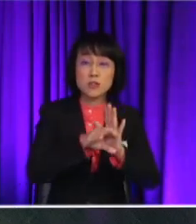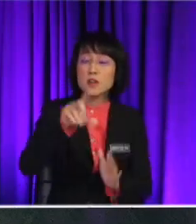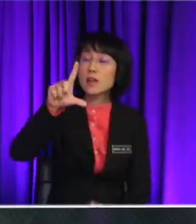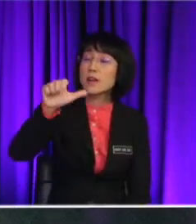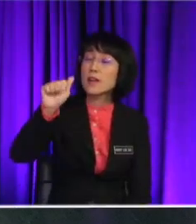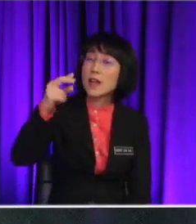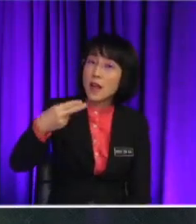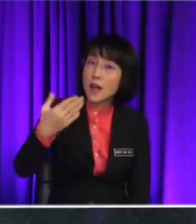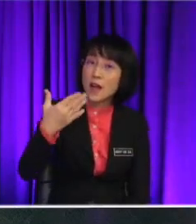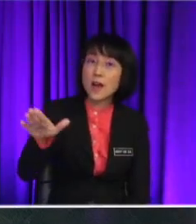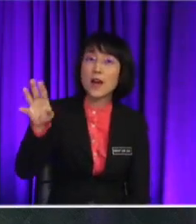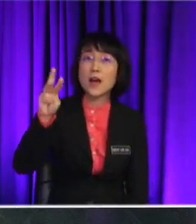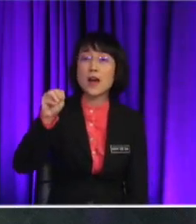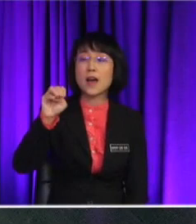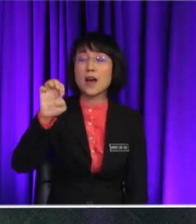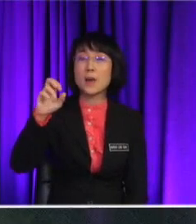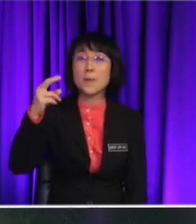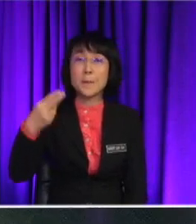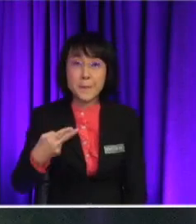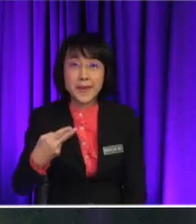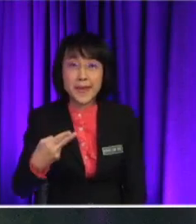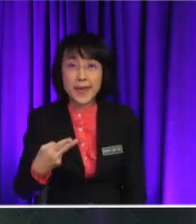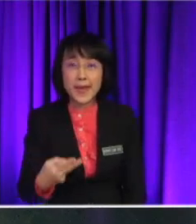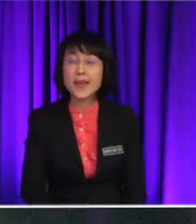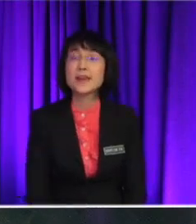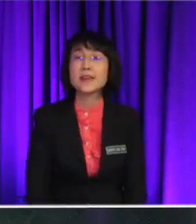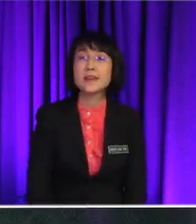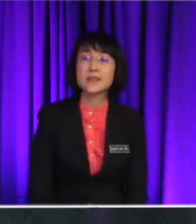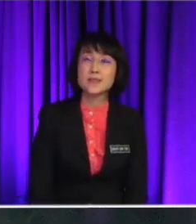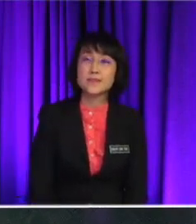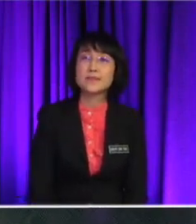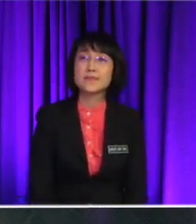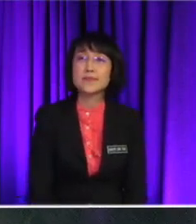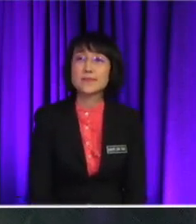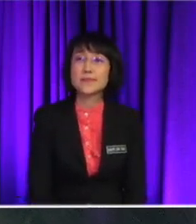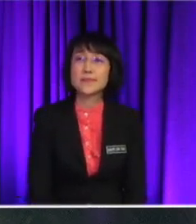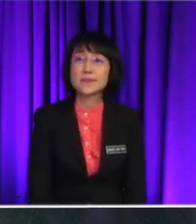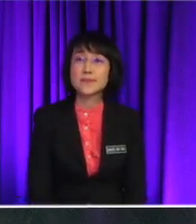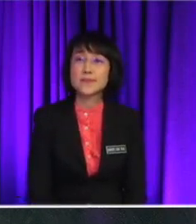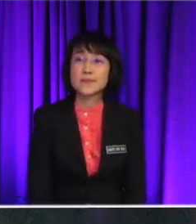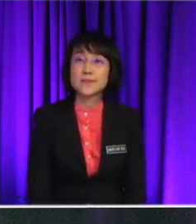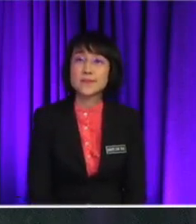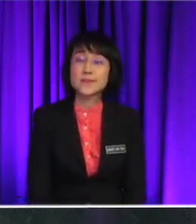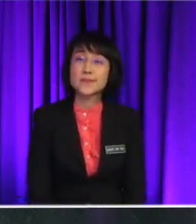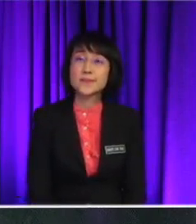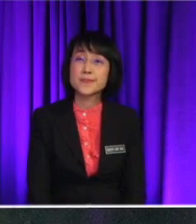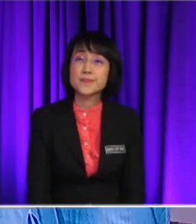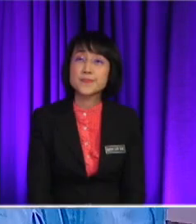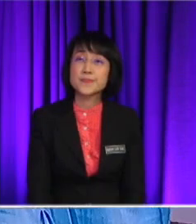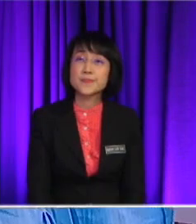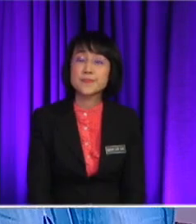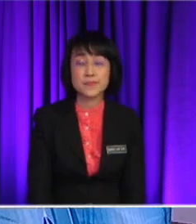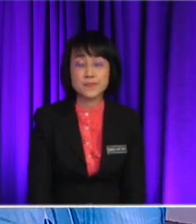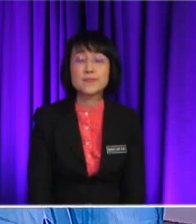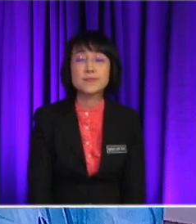my students always say, uh, ya, right Uh, okay, a lot of this kind of sound and zoom or something like that Okay, so you need to